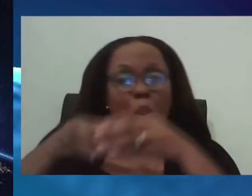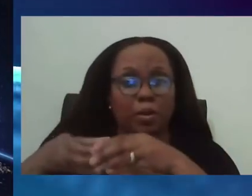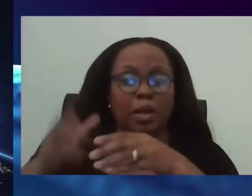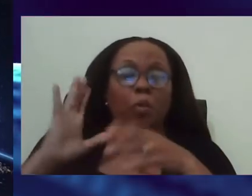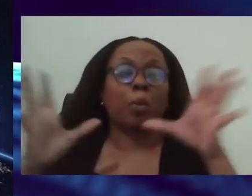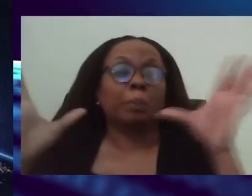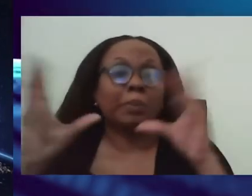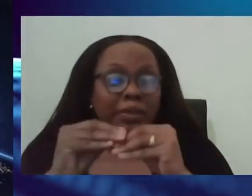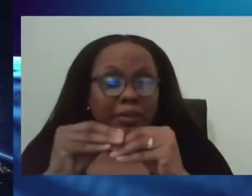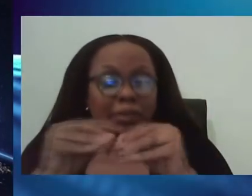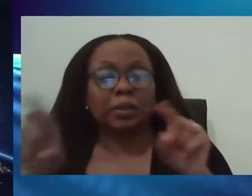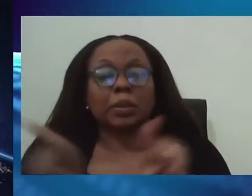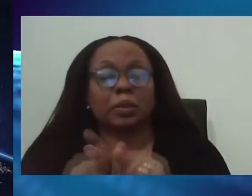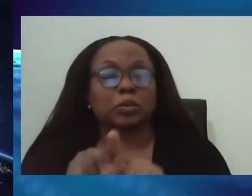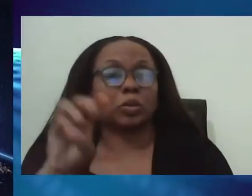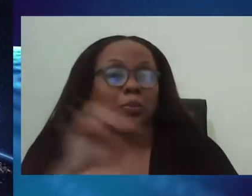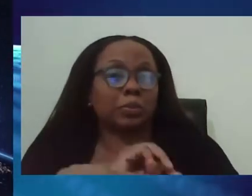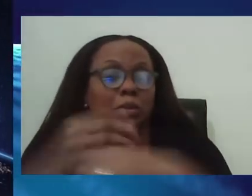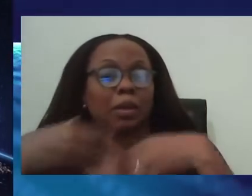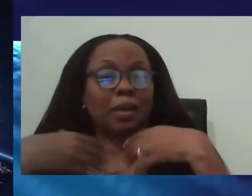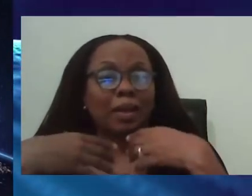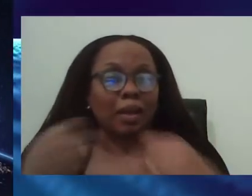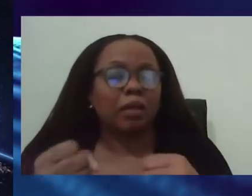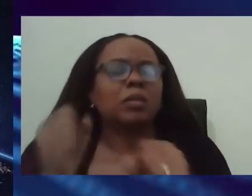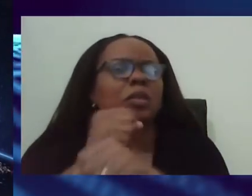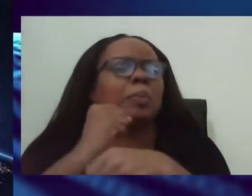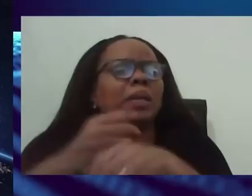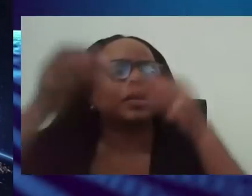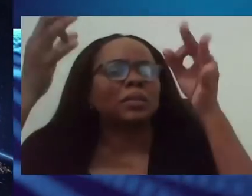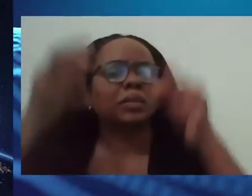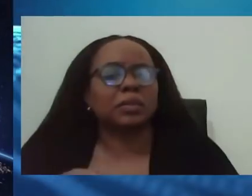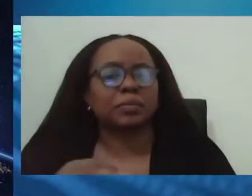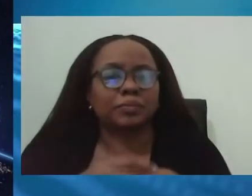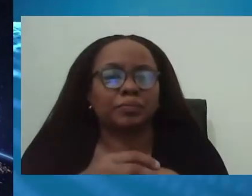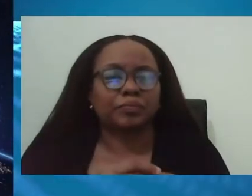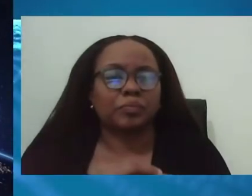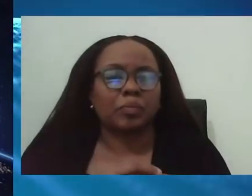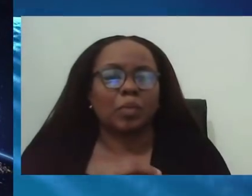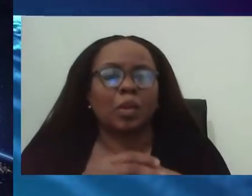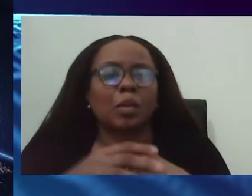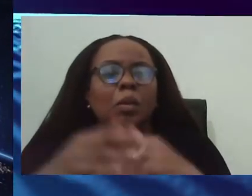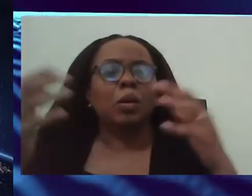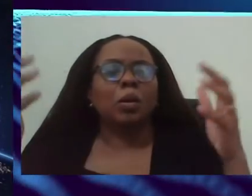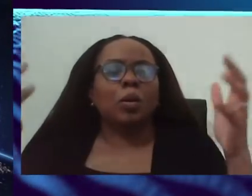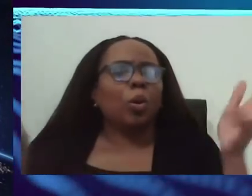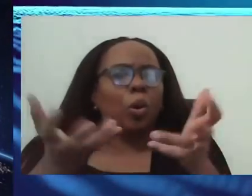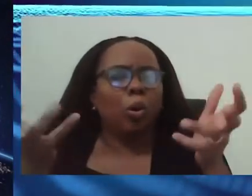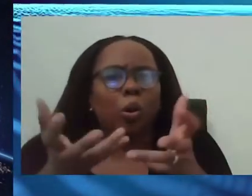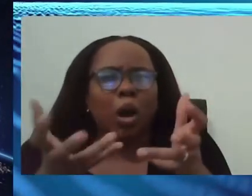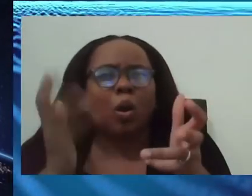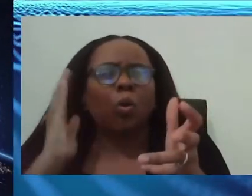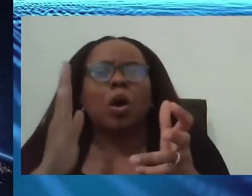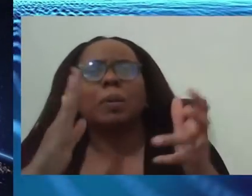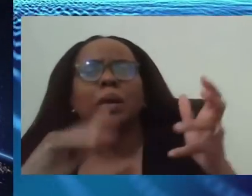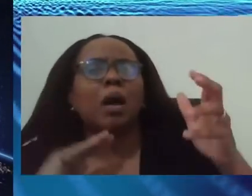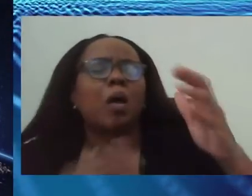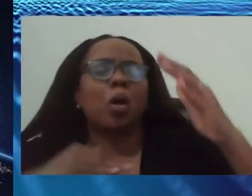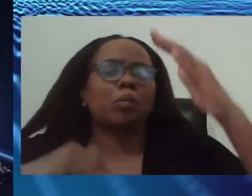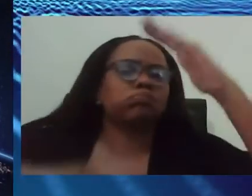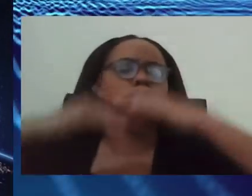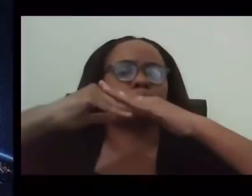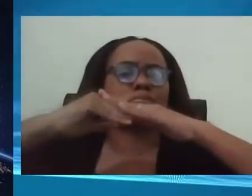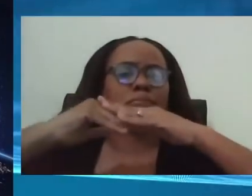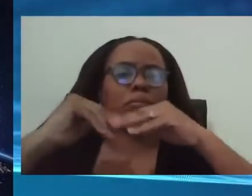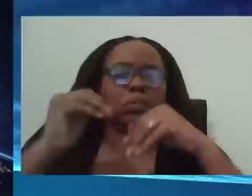along with the Ministry of Health, to really make that determination of what is going to be that trigger because you need to have a trigger in place. You had a